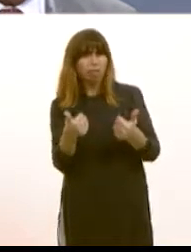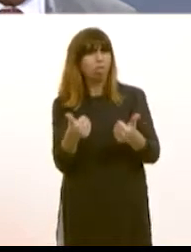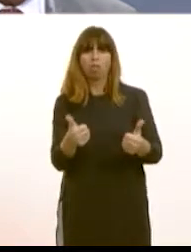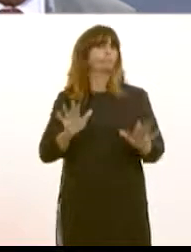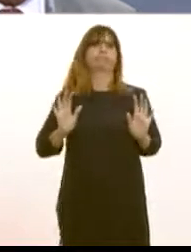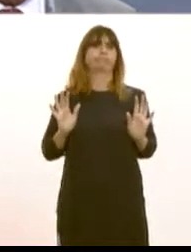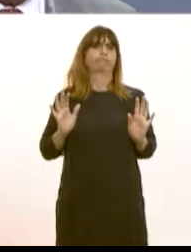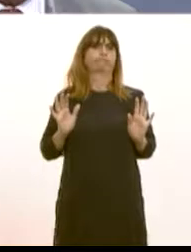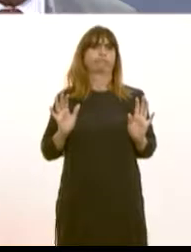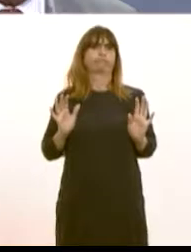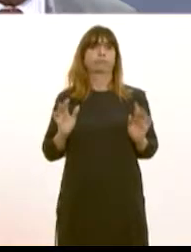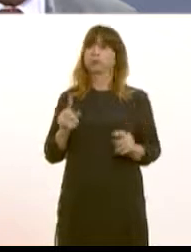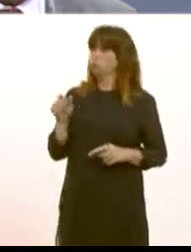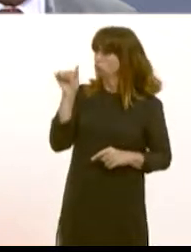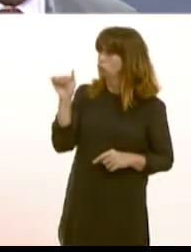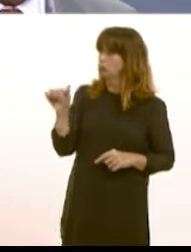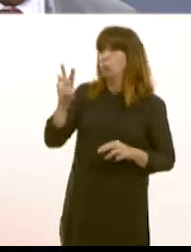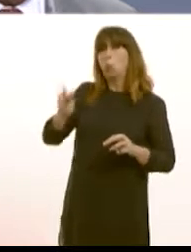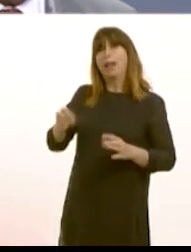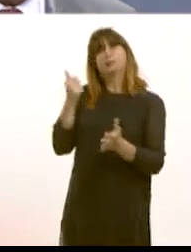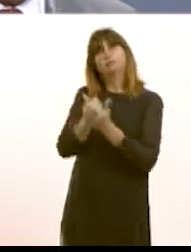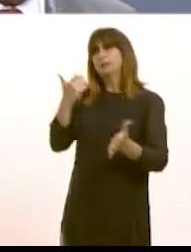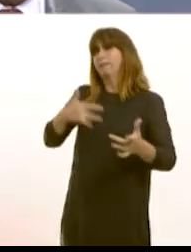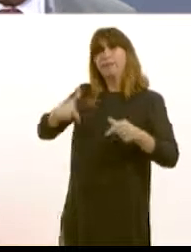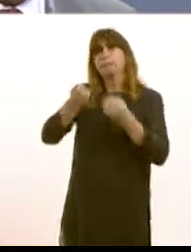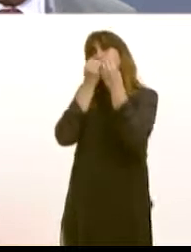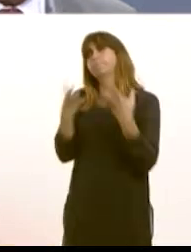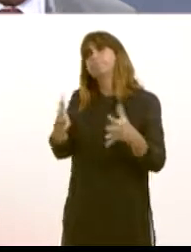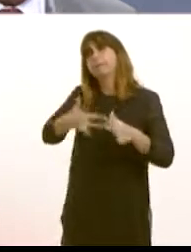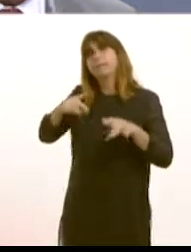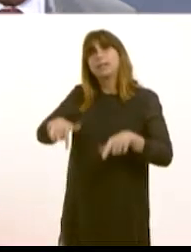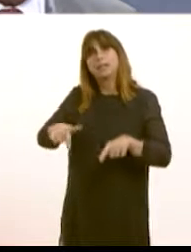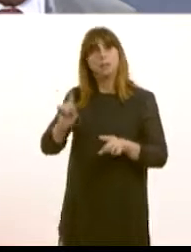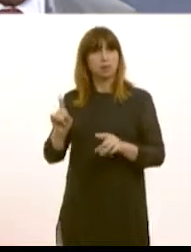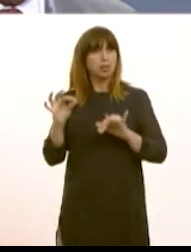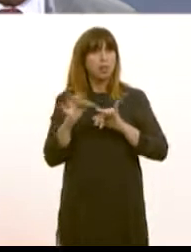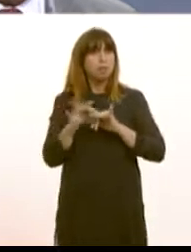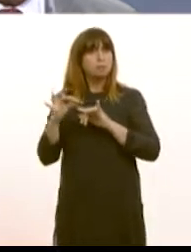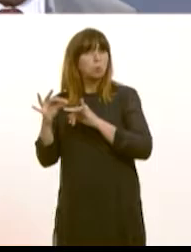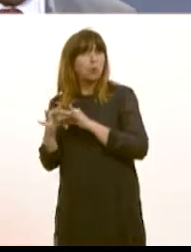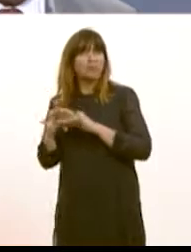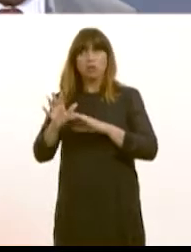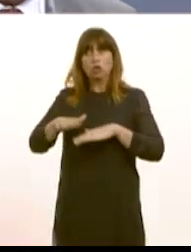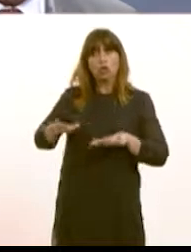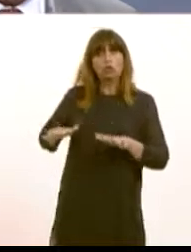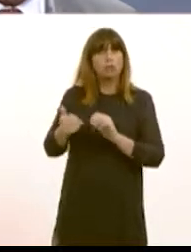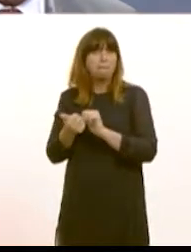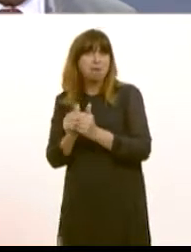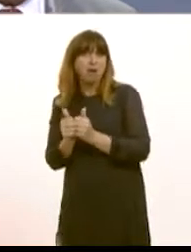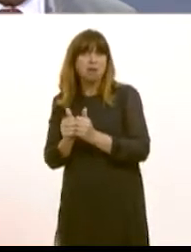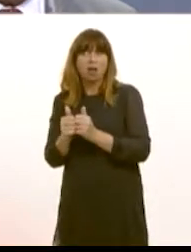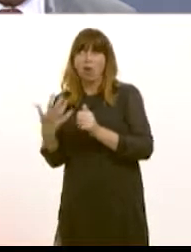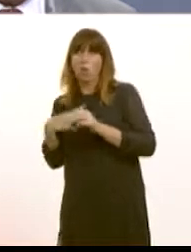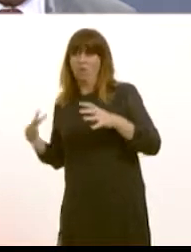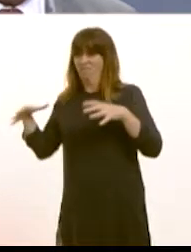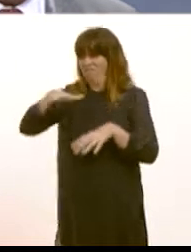want to come to Wales, and you're right, it's a great place to live and work, but they'll want to bring their families, they'll want to bring their spouses, their partners, their children,